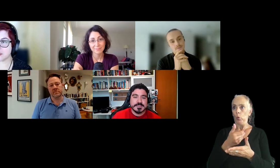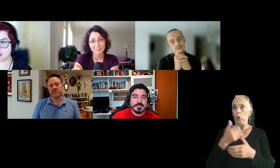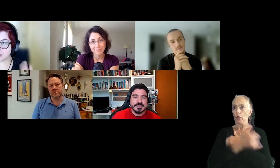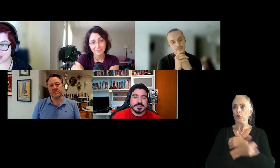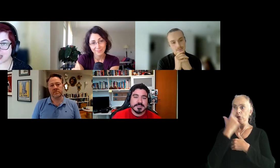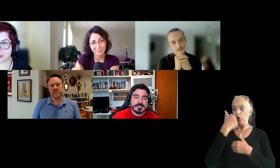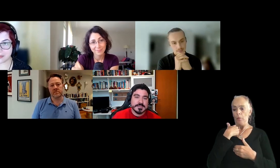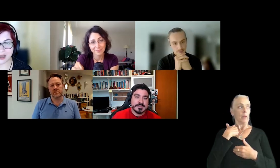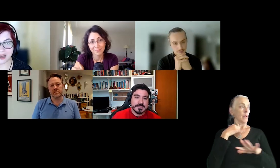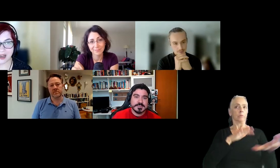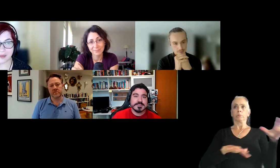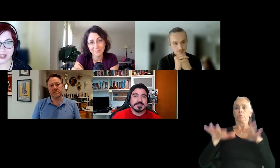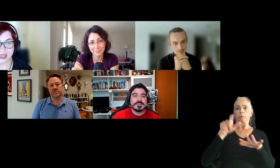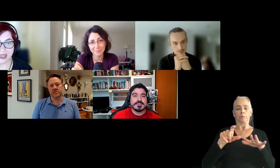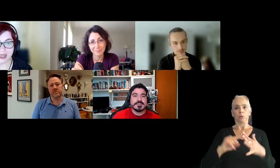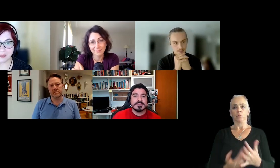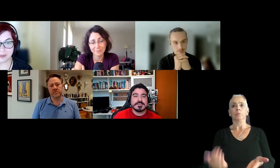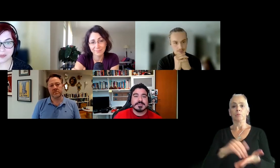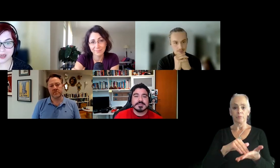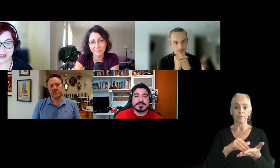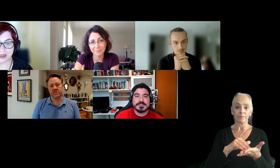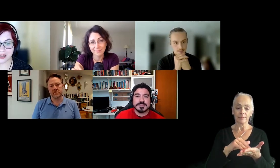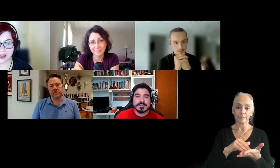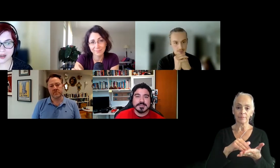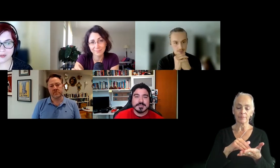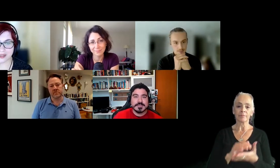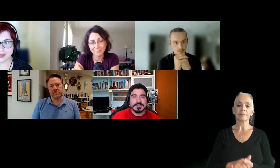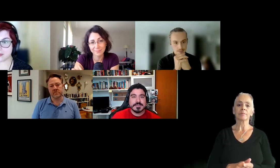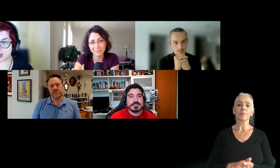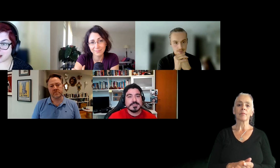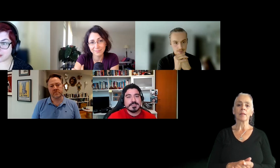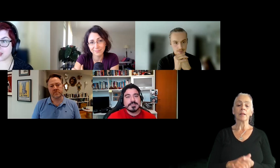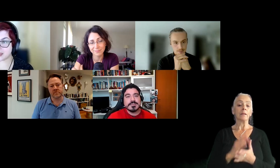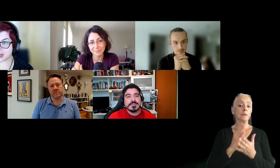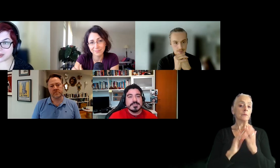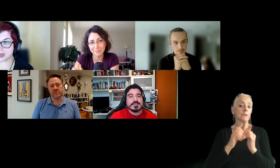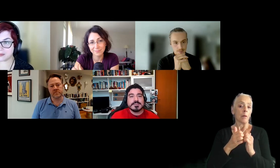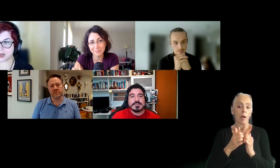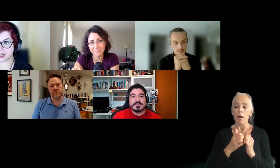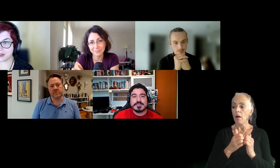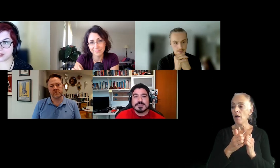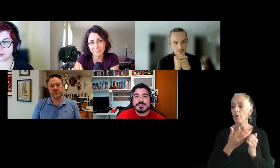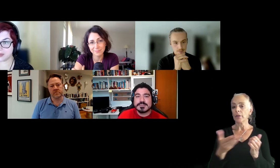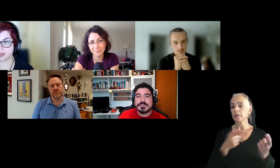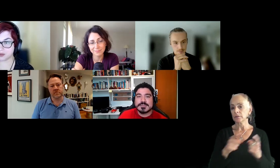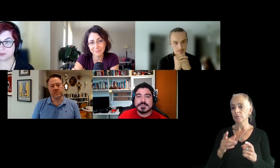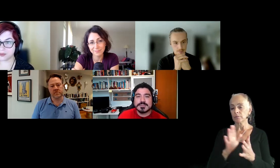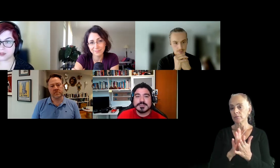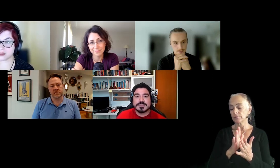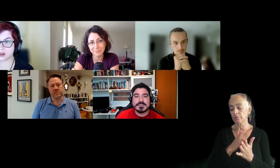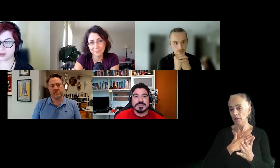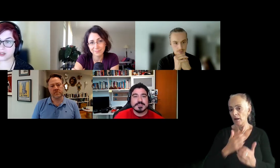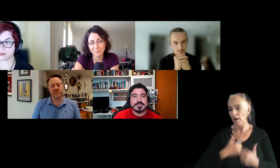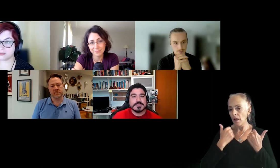It was something that helped happen, but somehow things that happened in my life, it helped me to